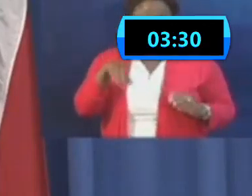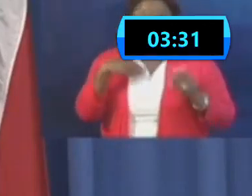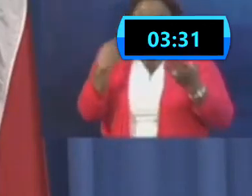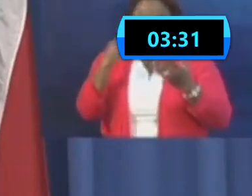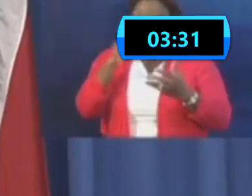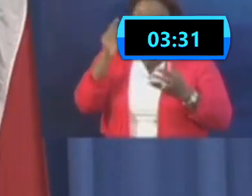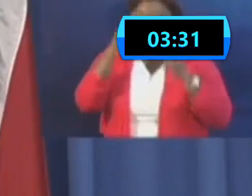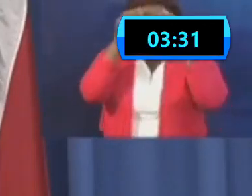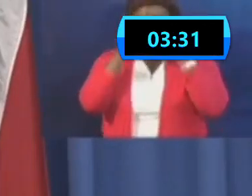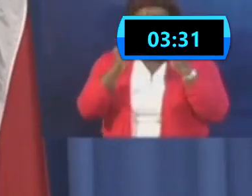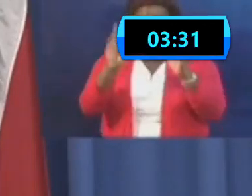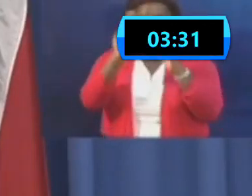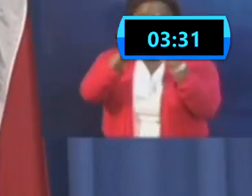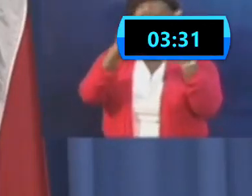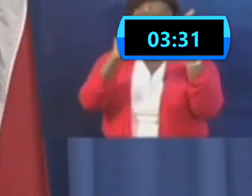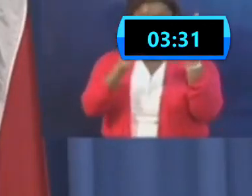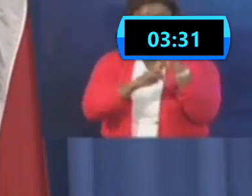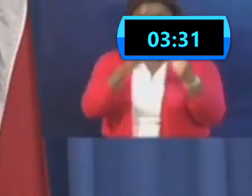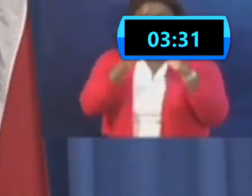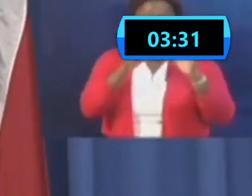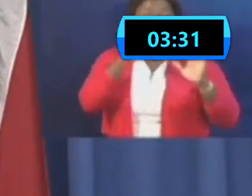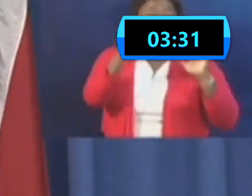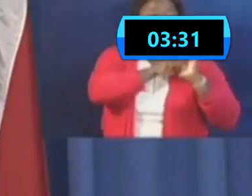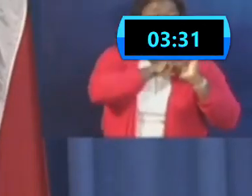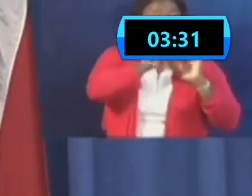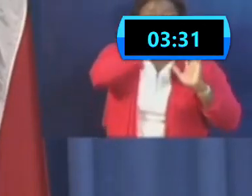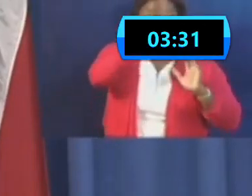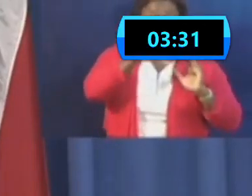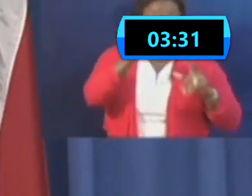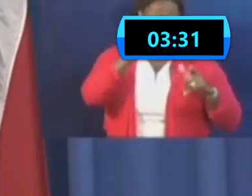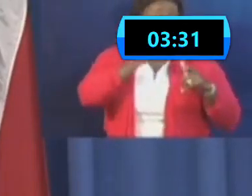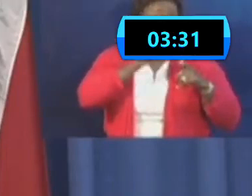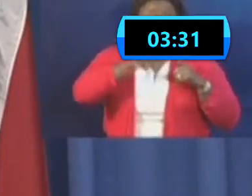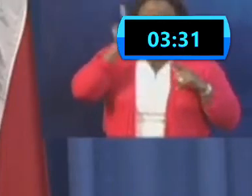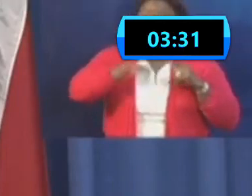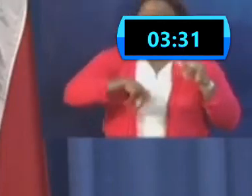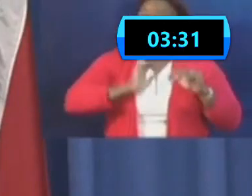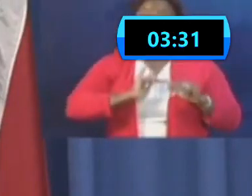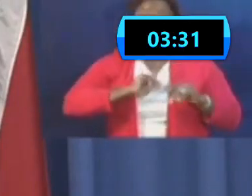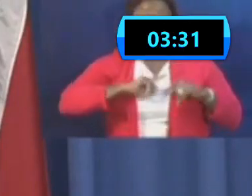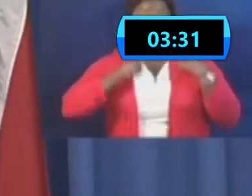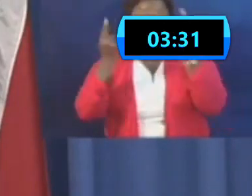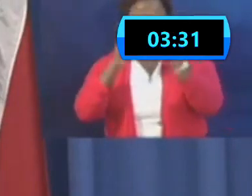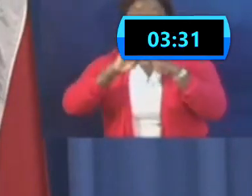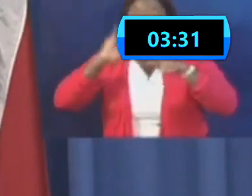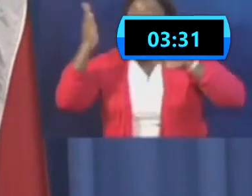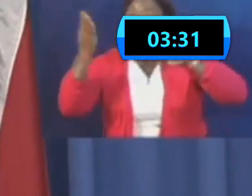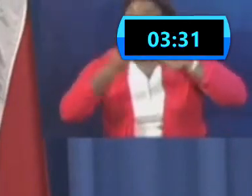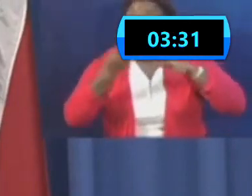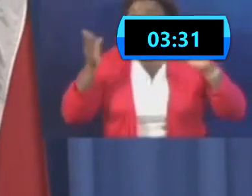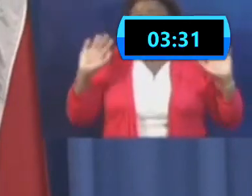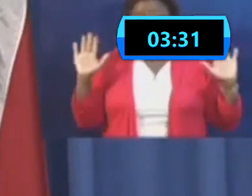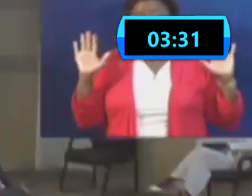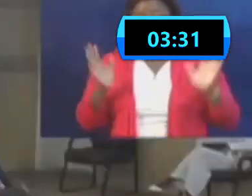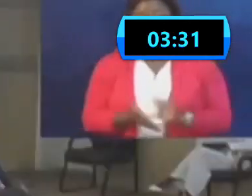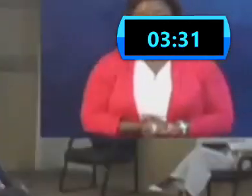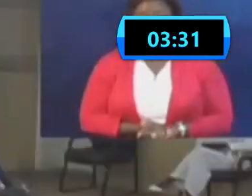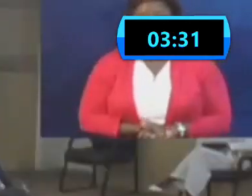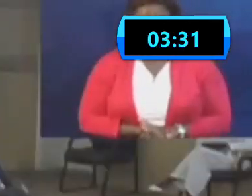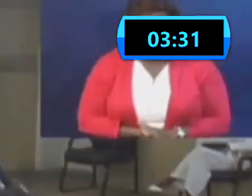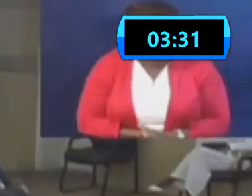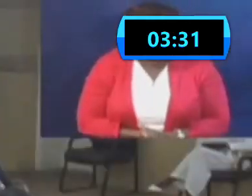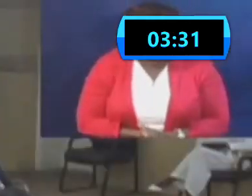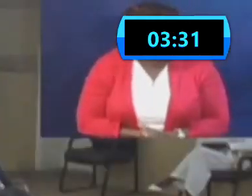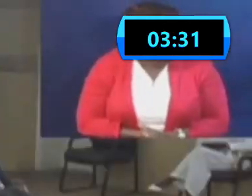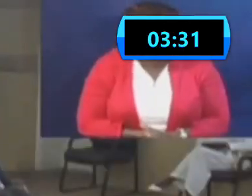I guess they can't get into Barbados, and that's just how we'll have to deal with it. Was that the question you wanted to do? The other question has to deal